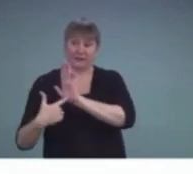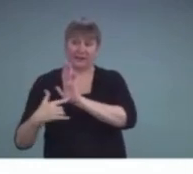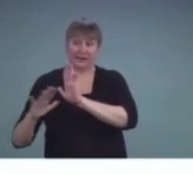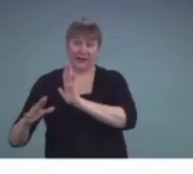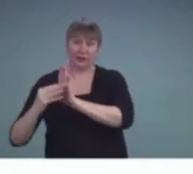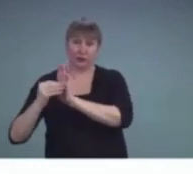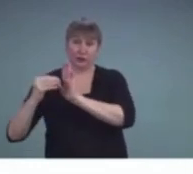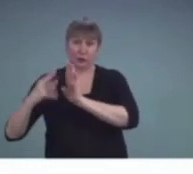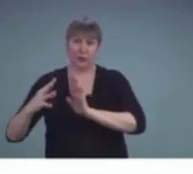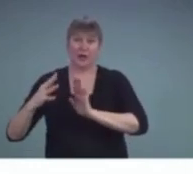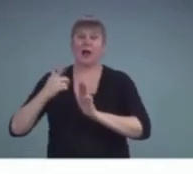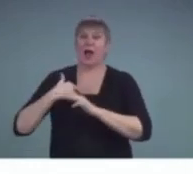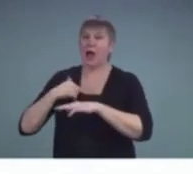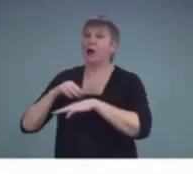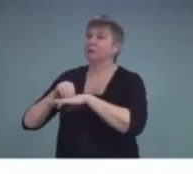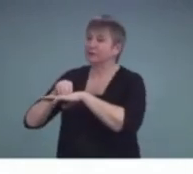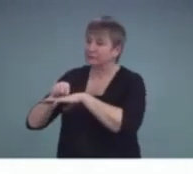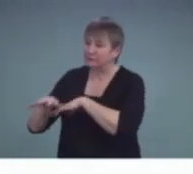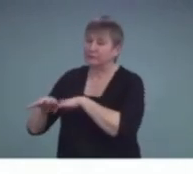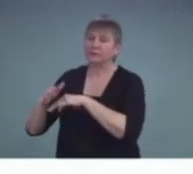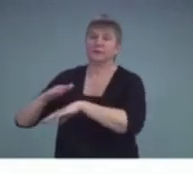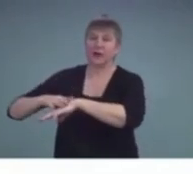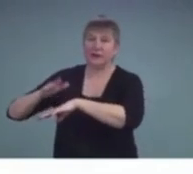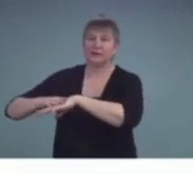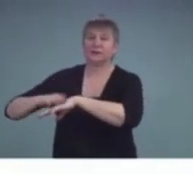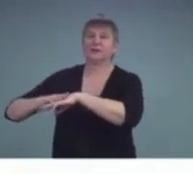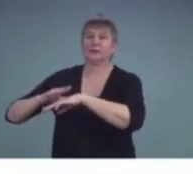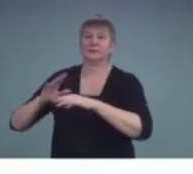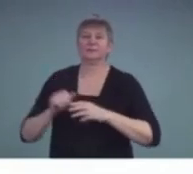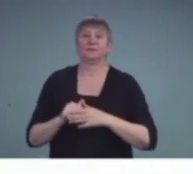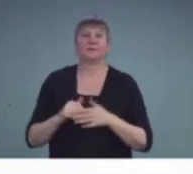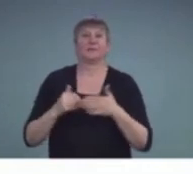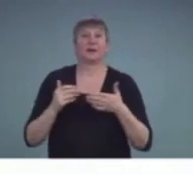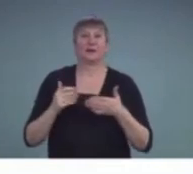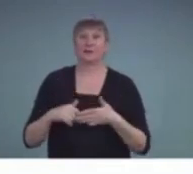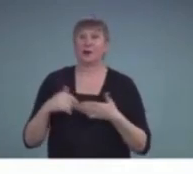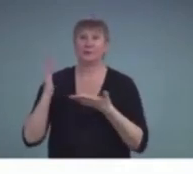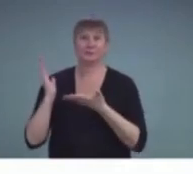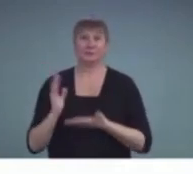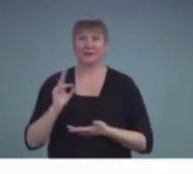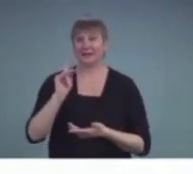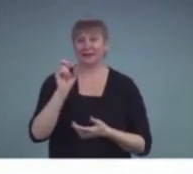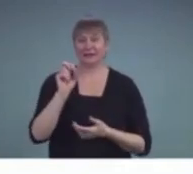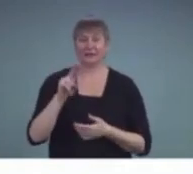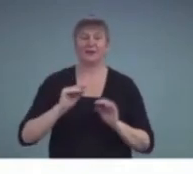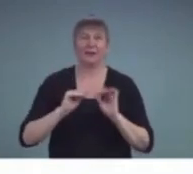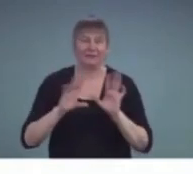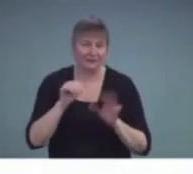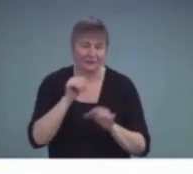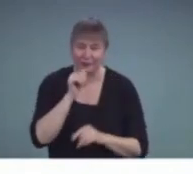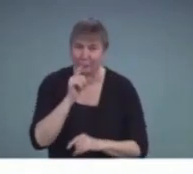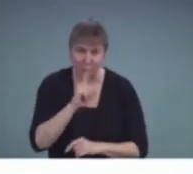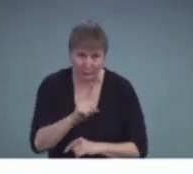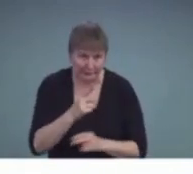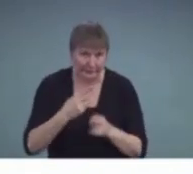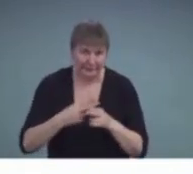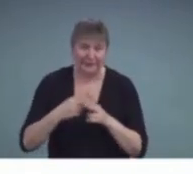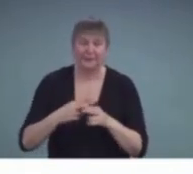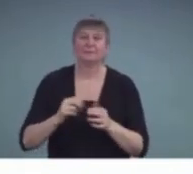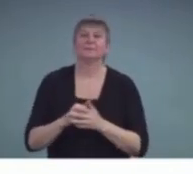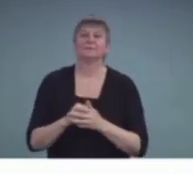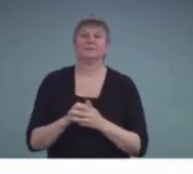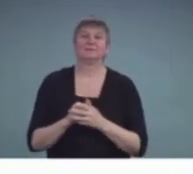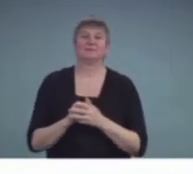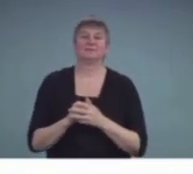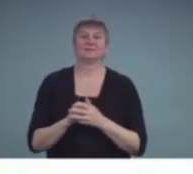and parents. So, here's Kevin and this is not his real name, but he was the other guy in that